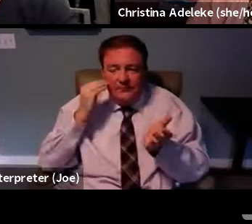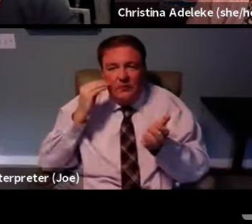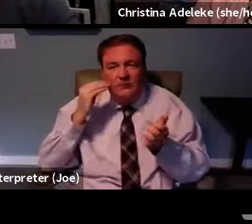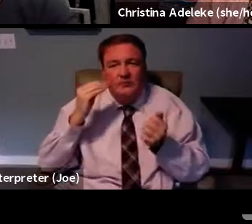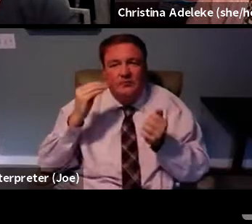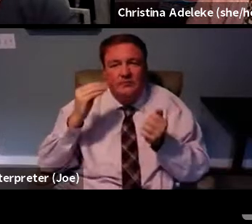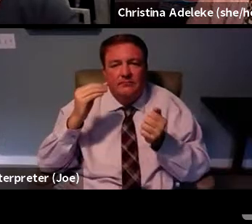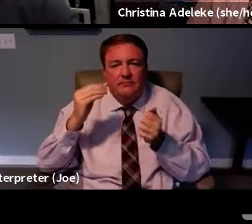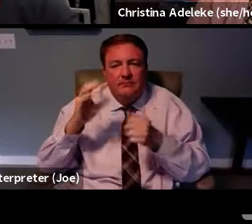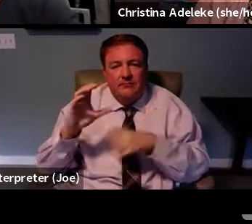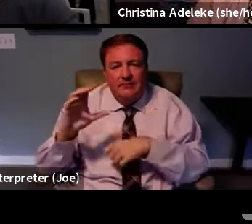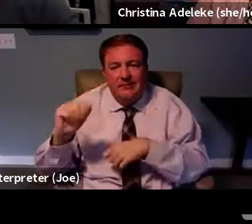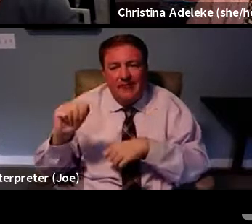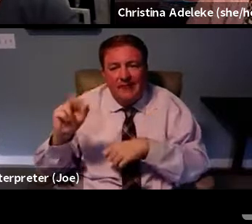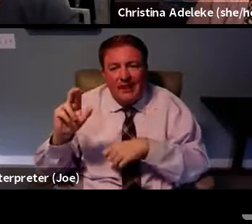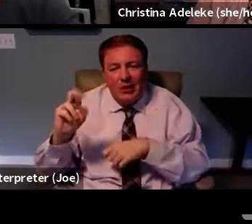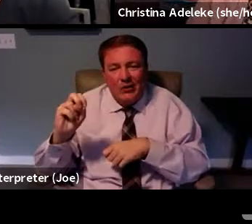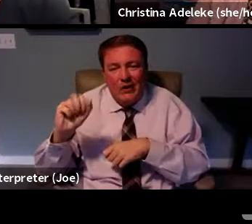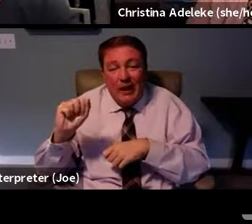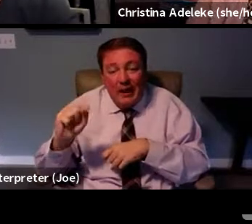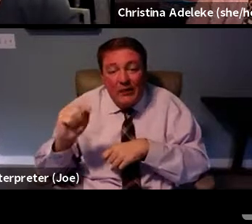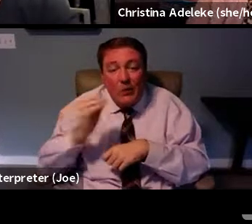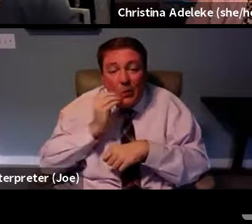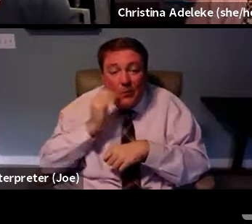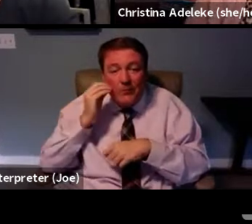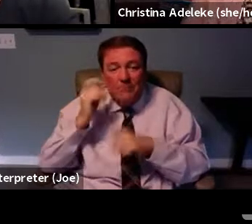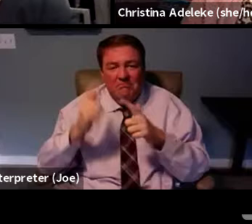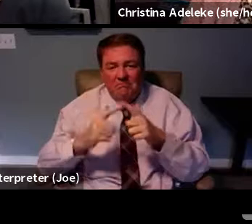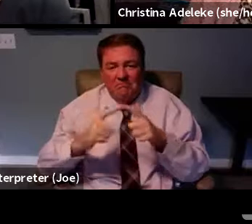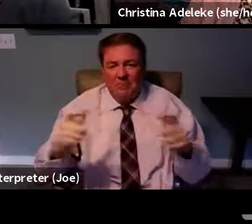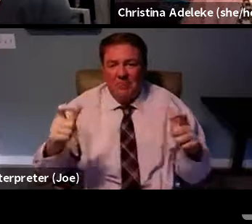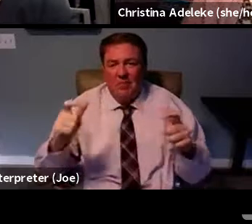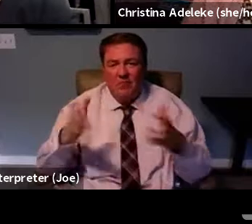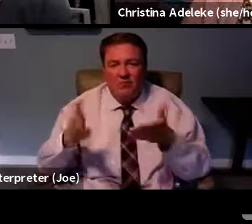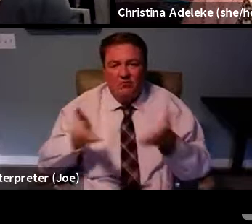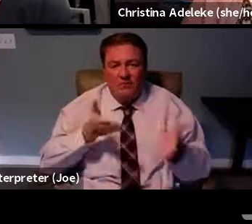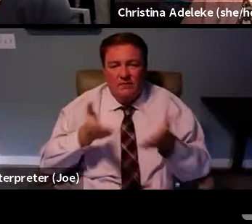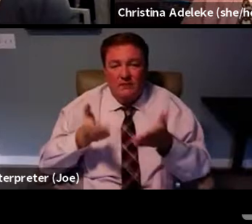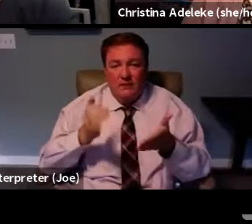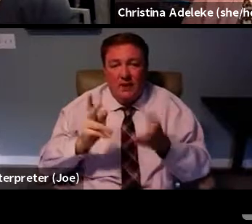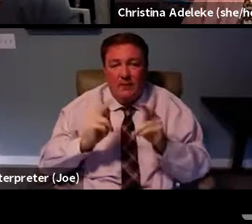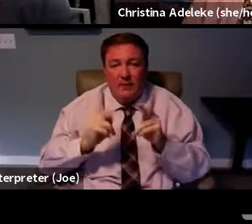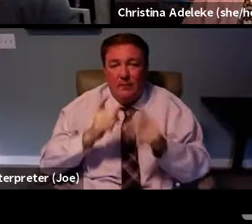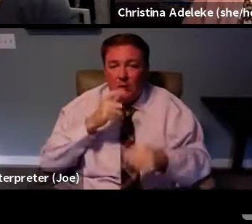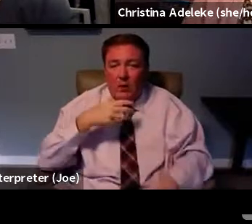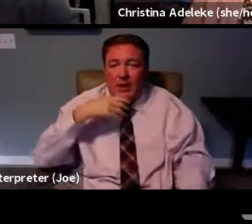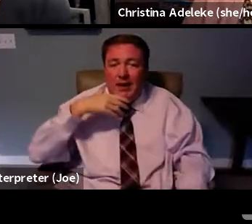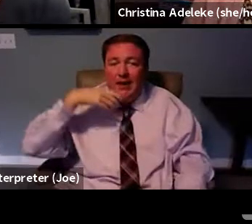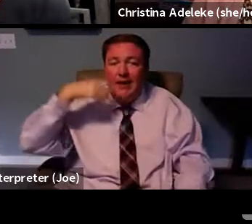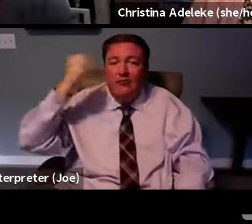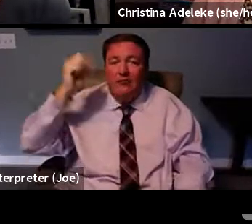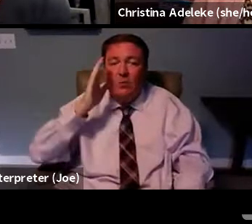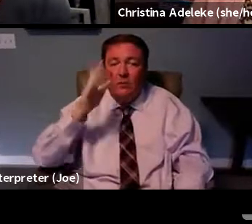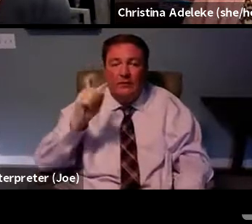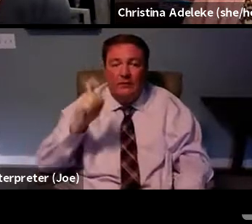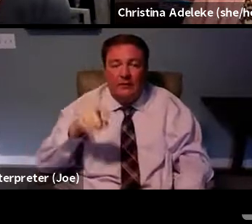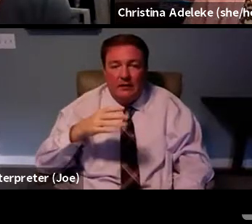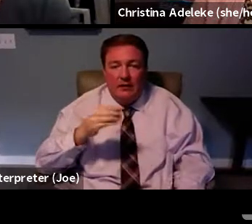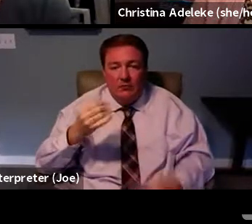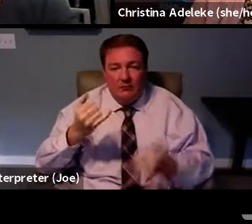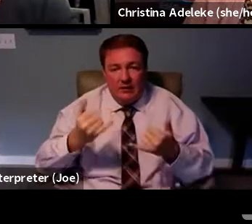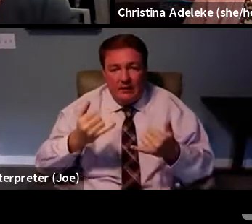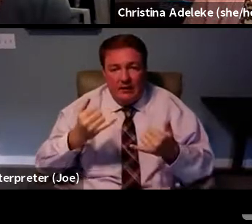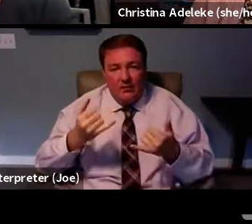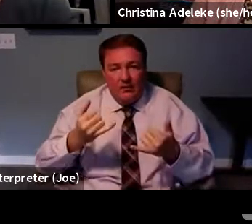care at home, all these things that, you know, people aging will need. And that still now at this point, even,